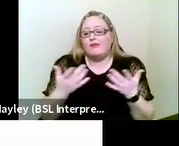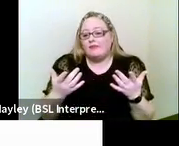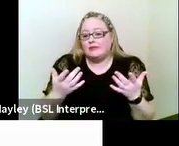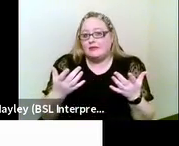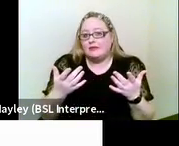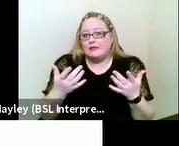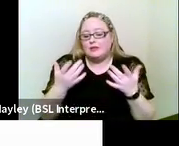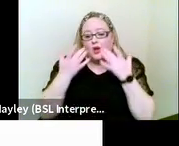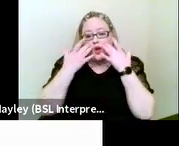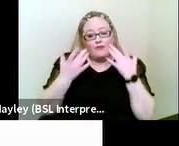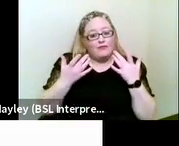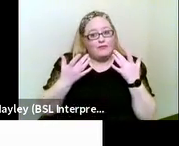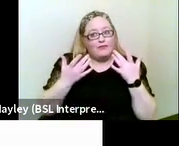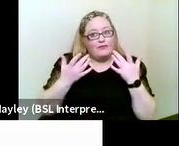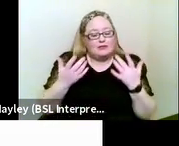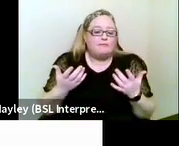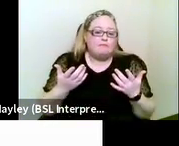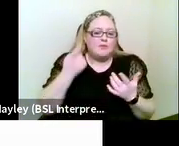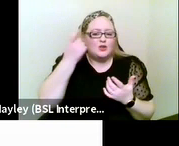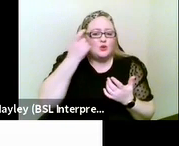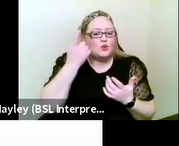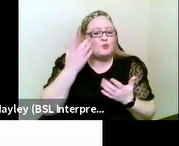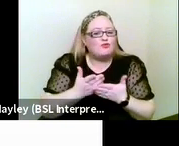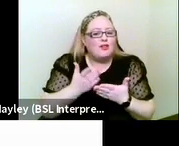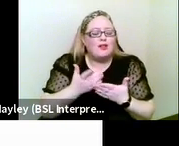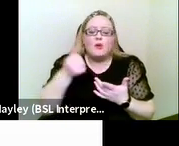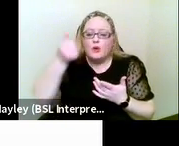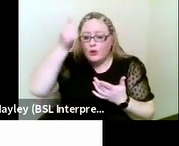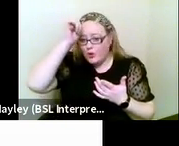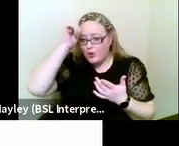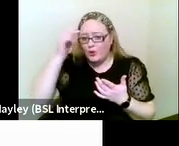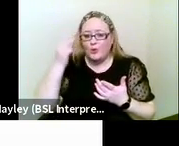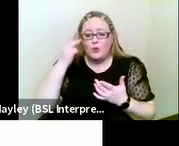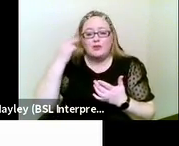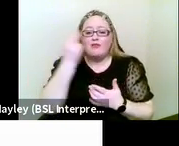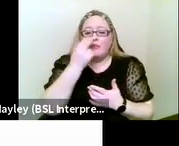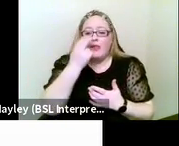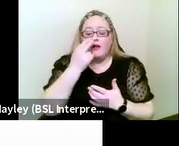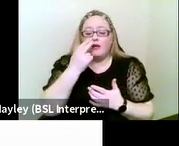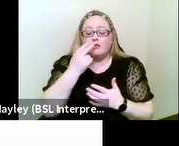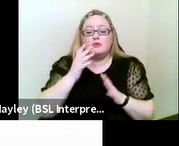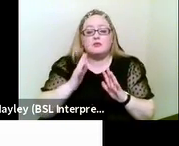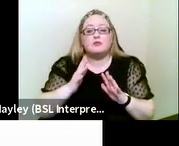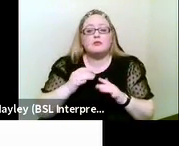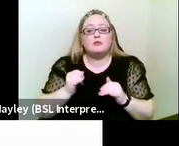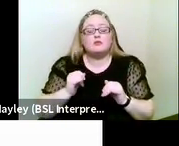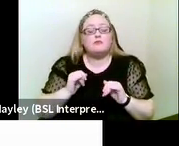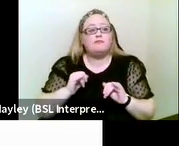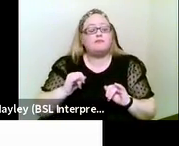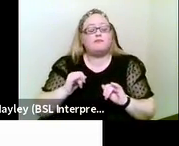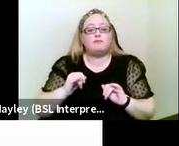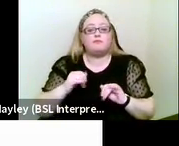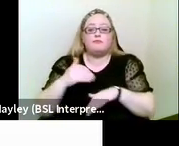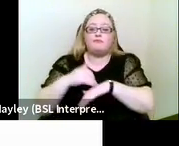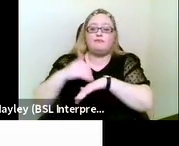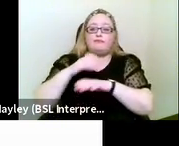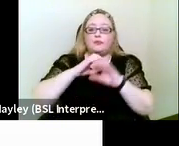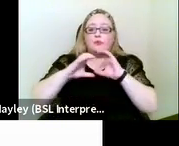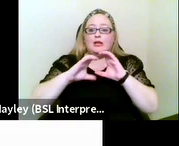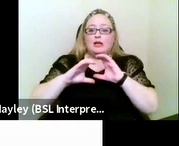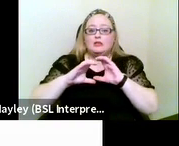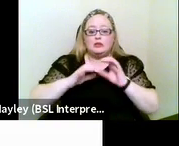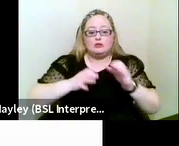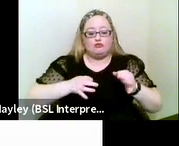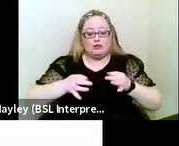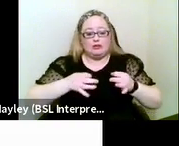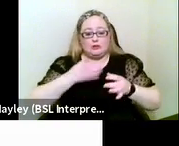assumption there. We know that deafblindness has a significant impact on somebody's communication strategies.